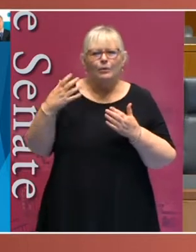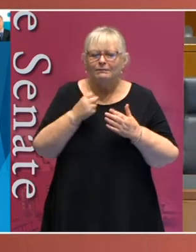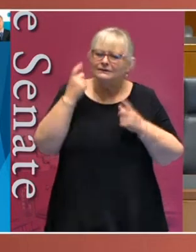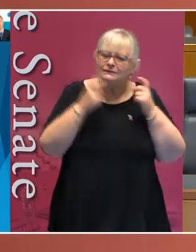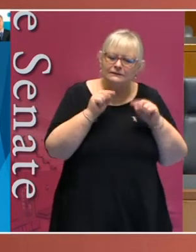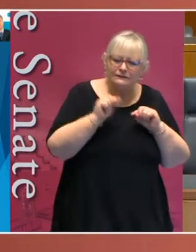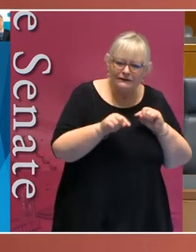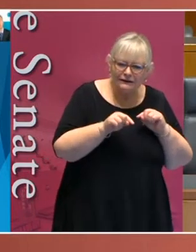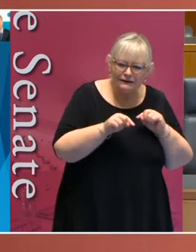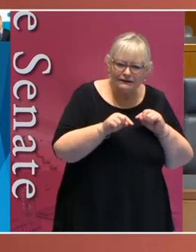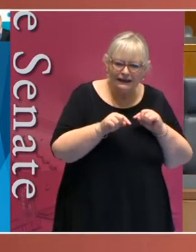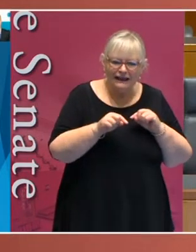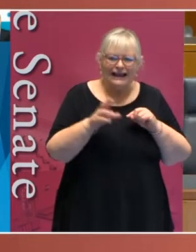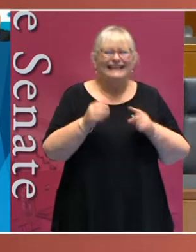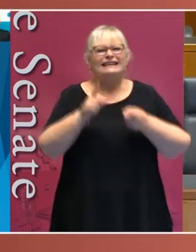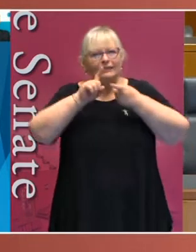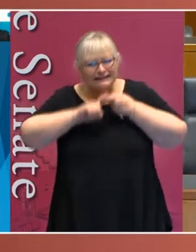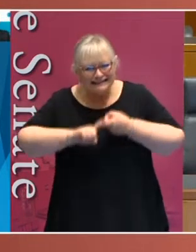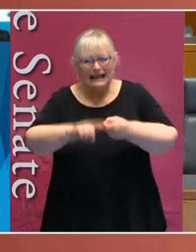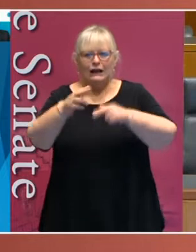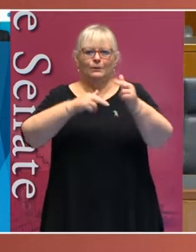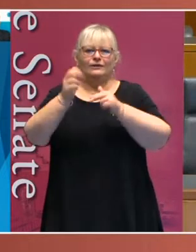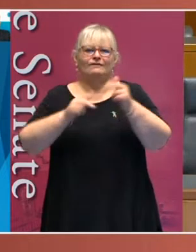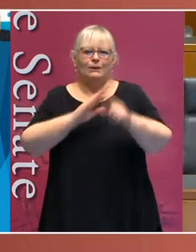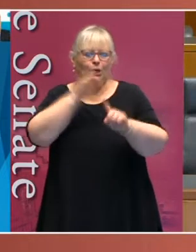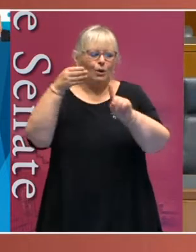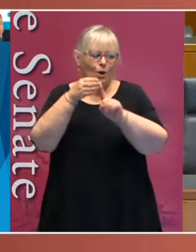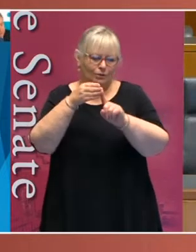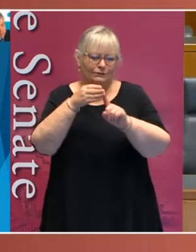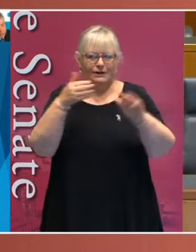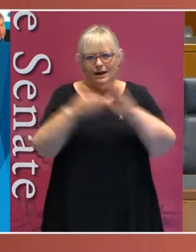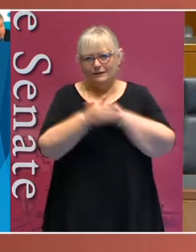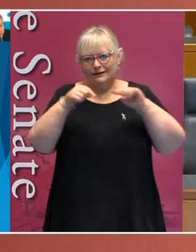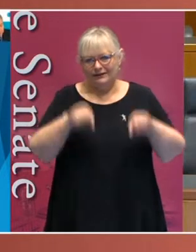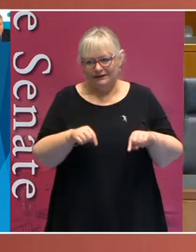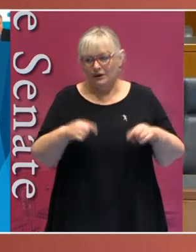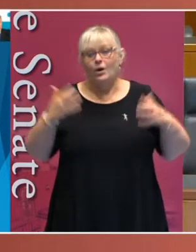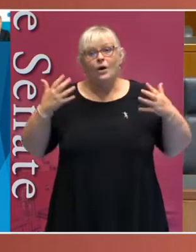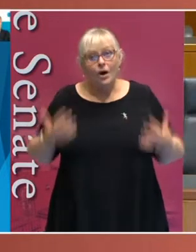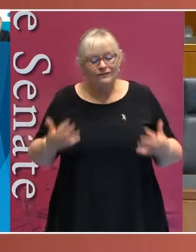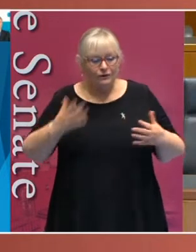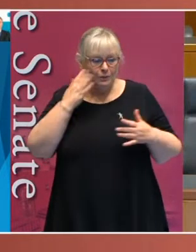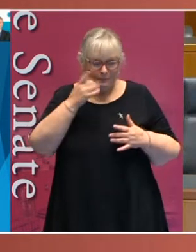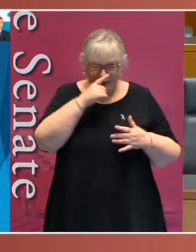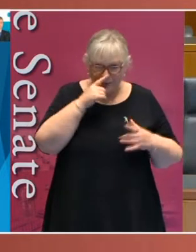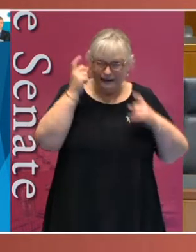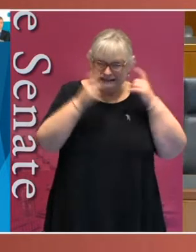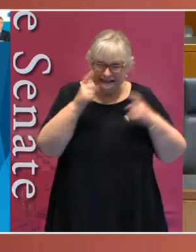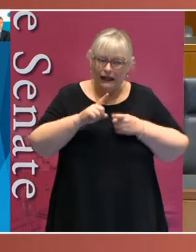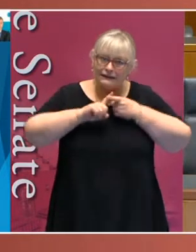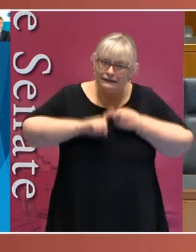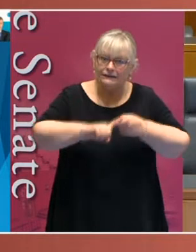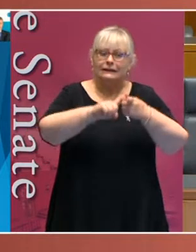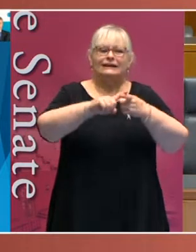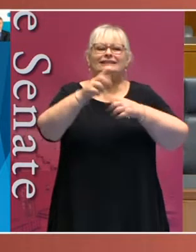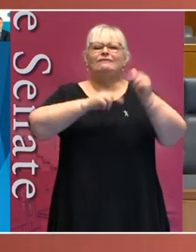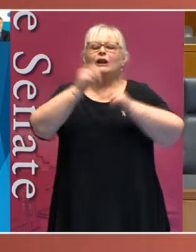is the Sustainable Development Goals and Disability. Too often when people consider the Sustainable Development